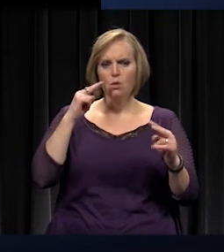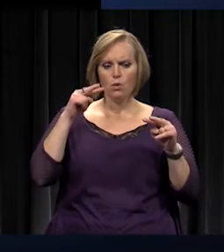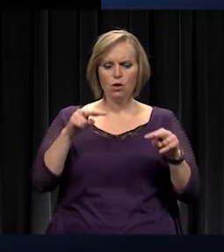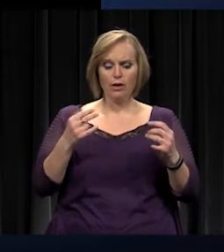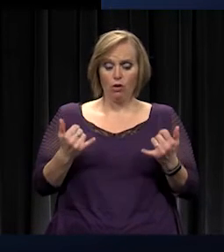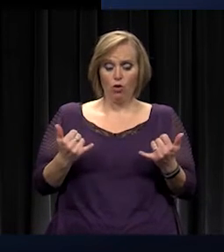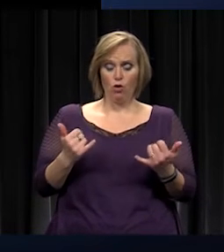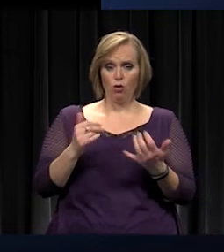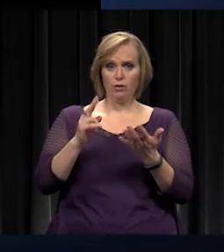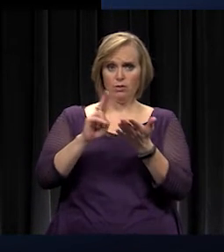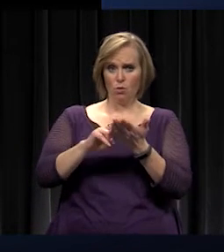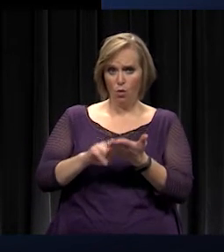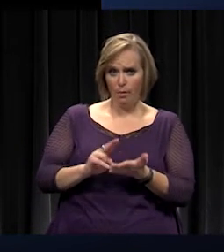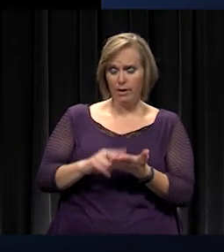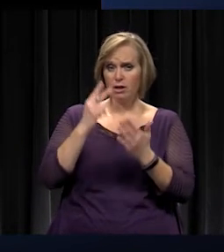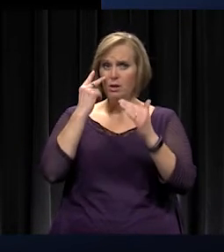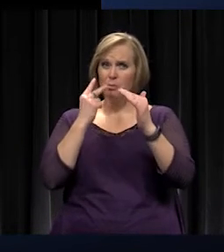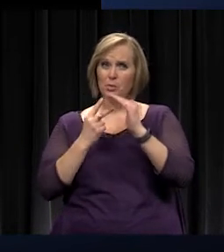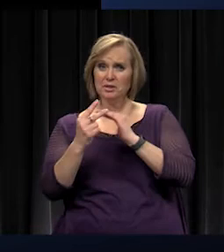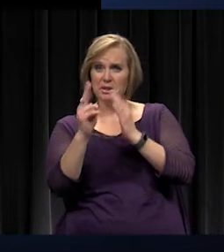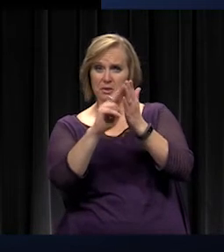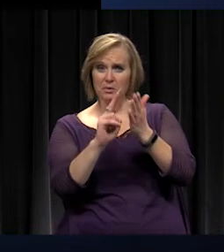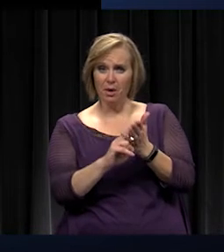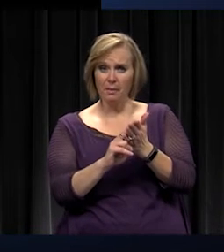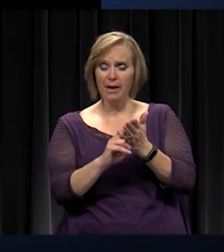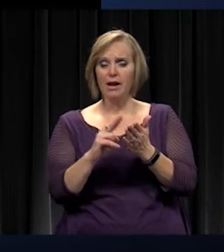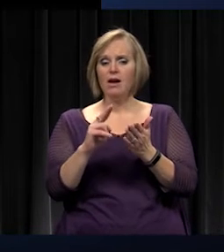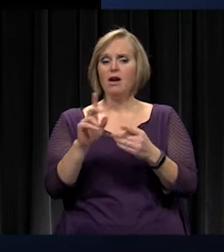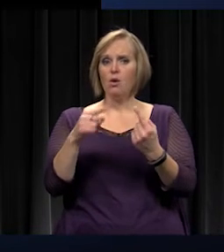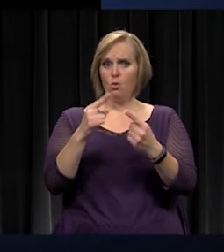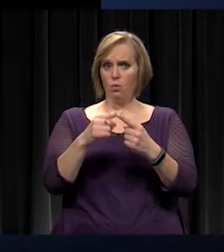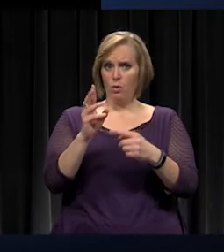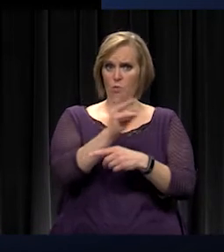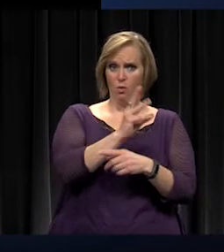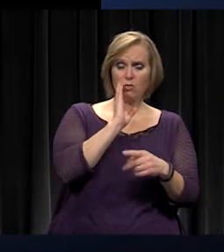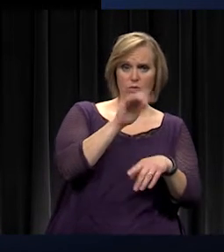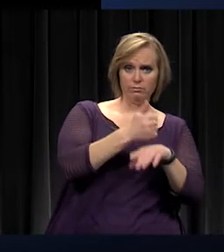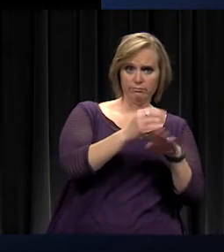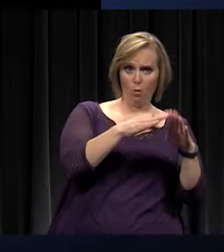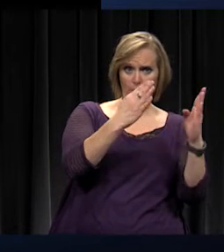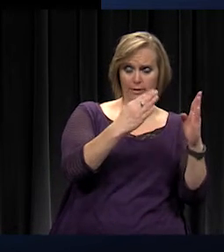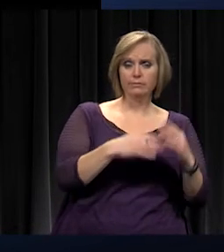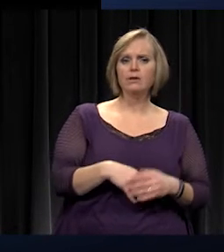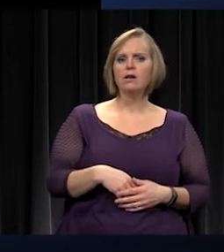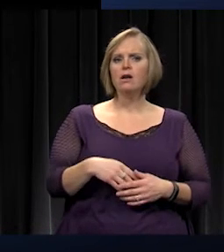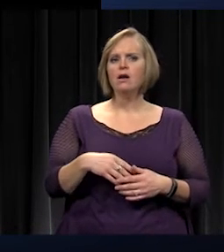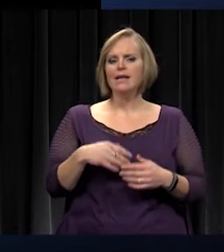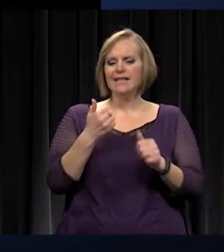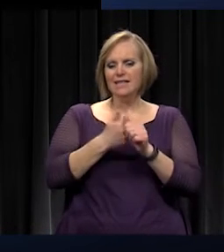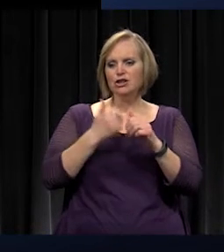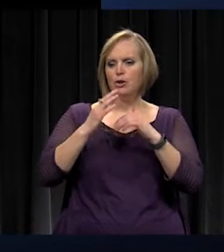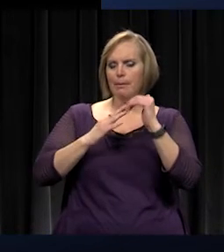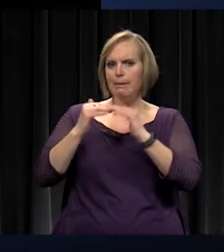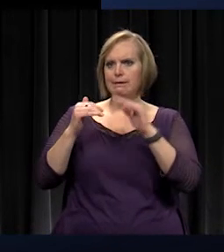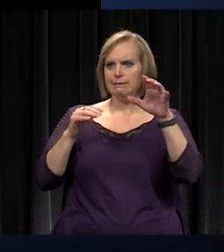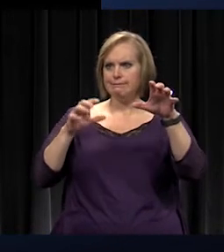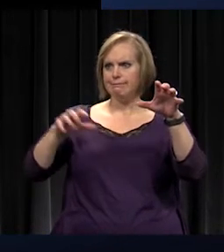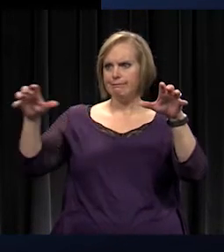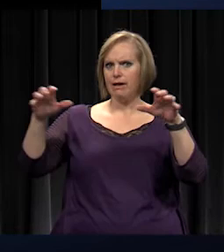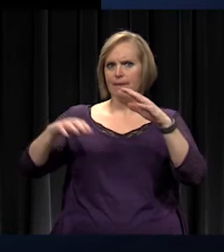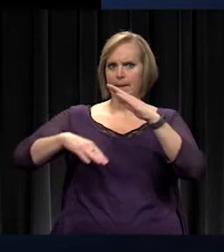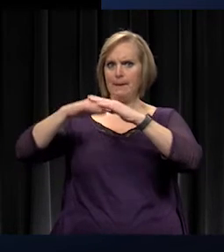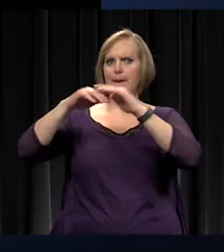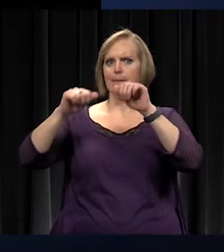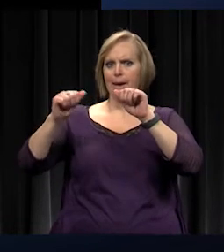enrollment, projected enrollment at the time West would open. We were looking at the capacity of each building, where they'd be in 2020,